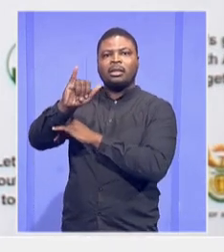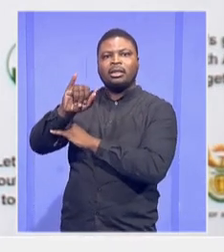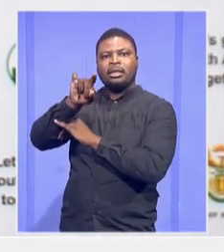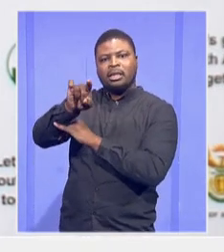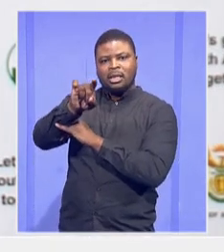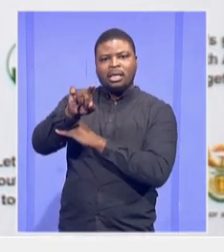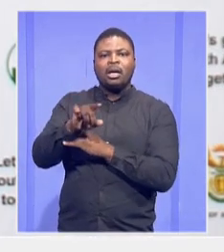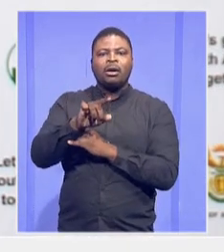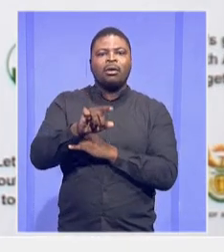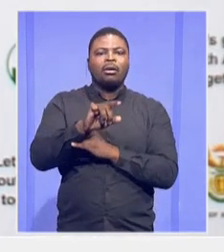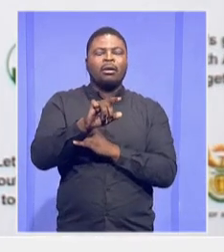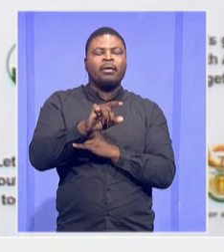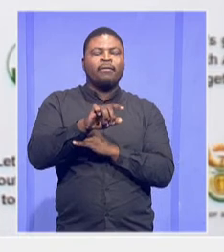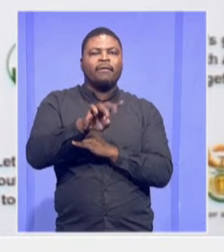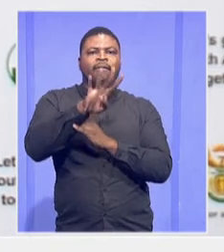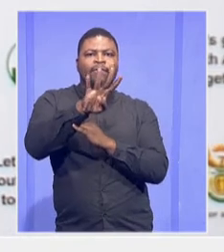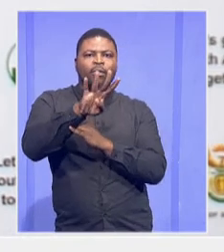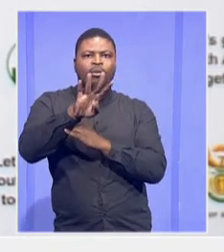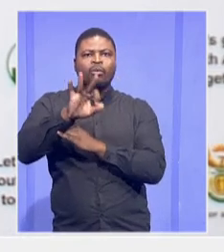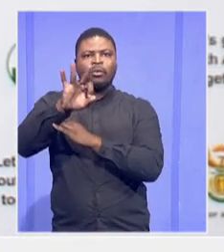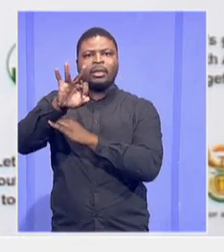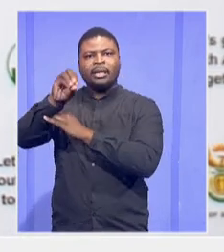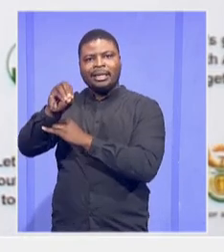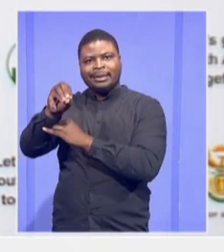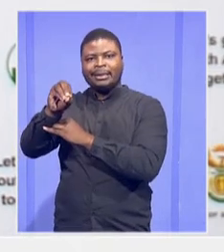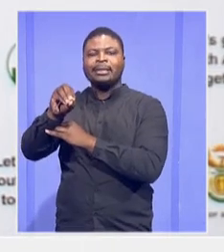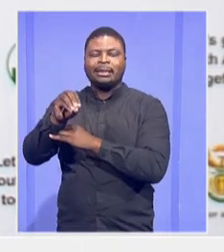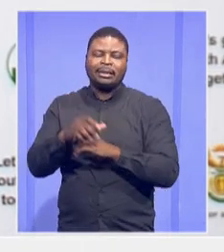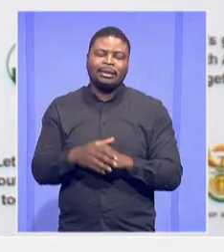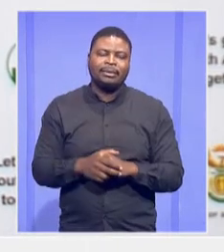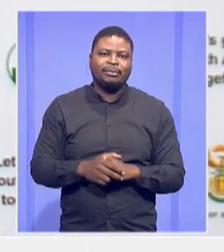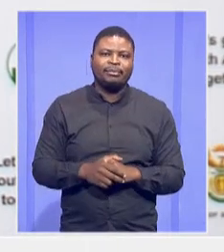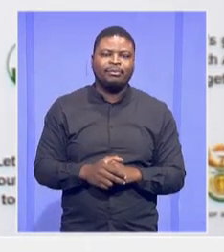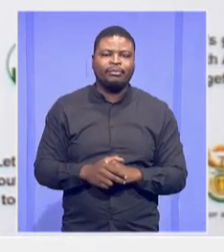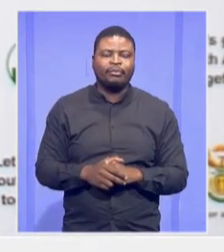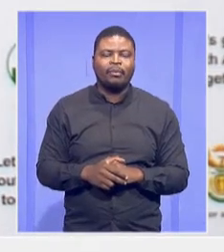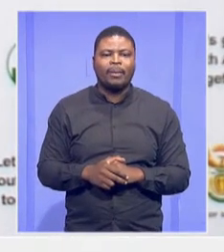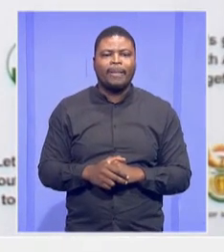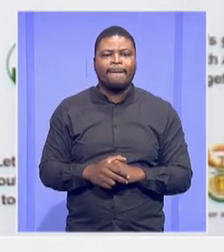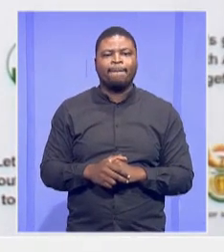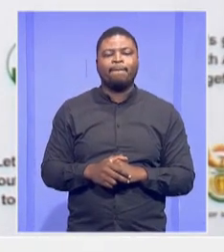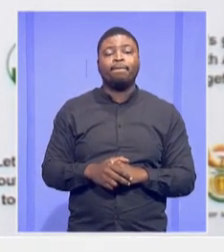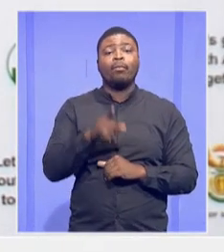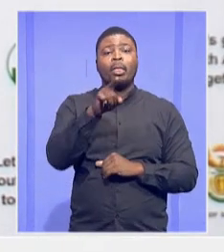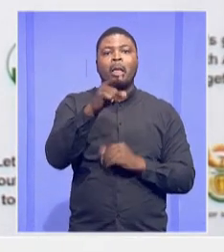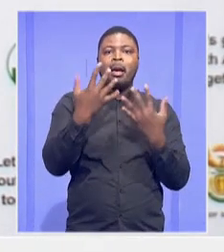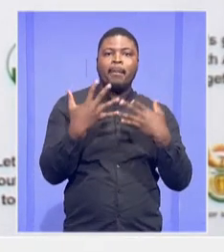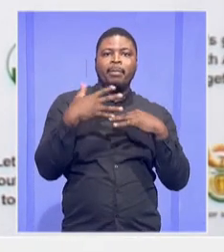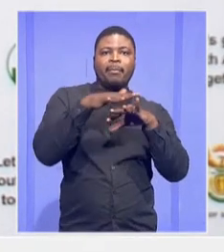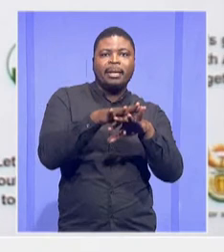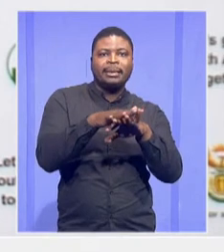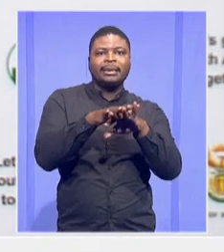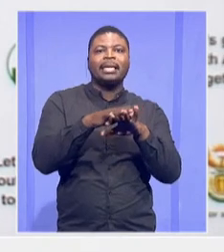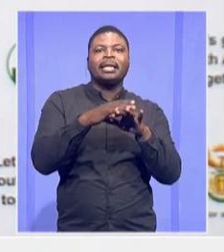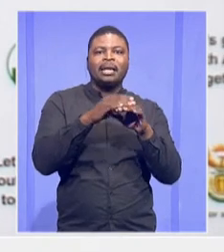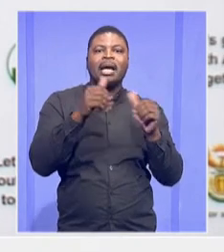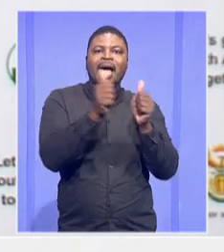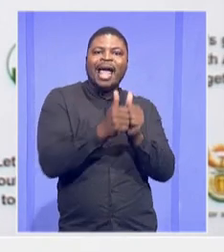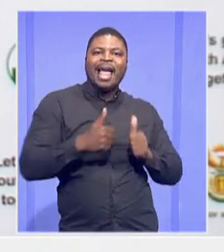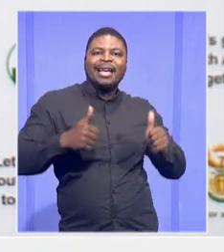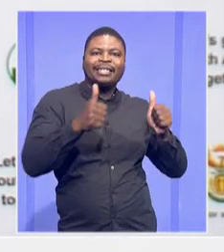van der Veste, is it? Yeah. And then implementing agents had